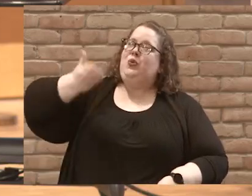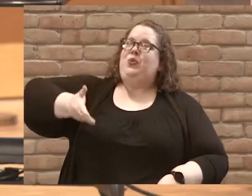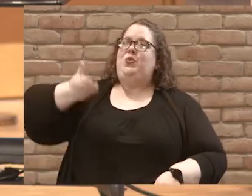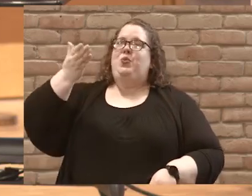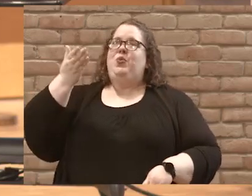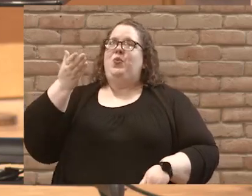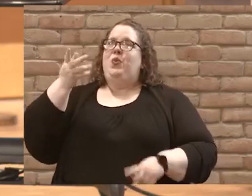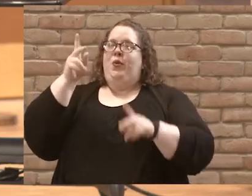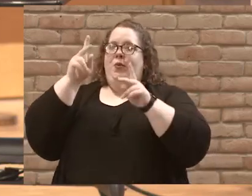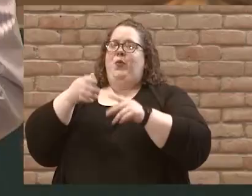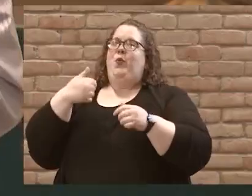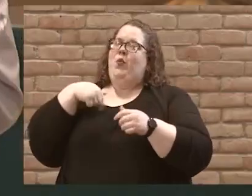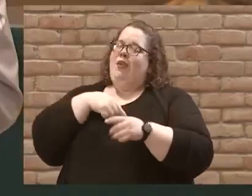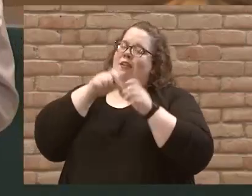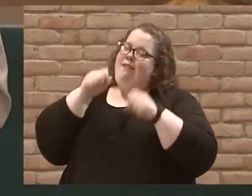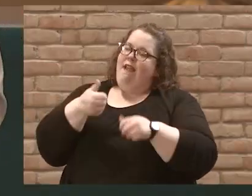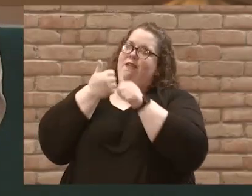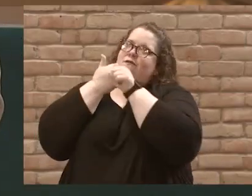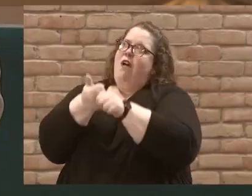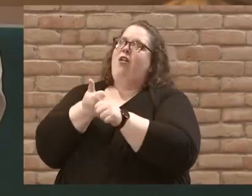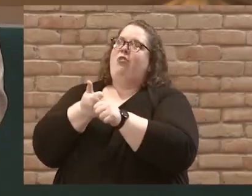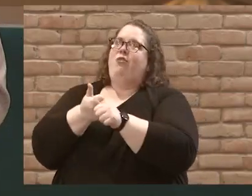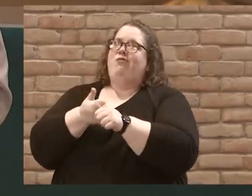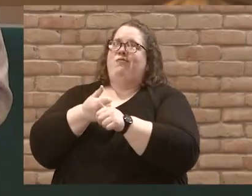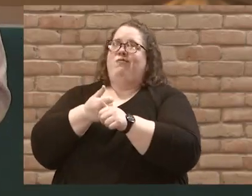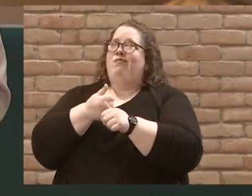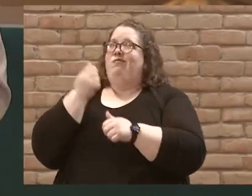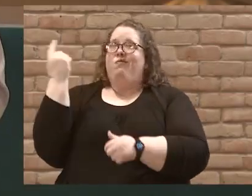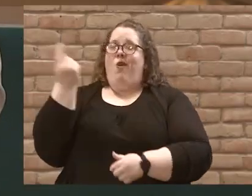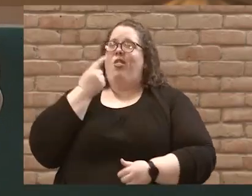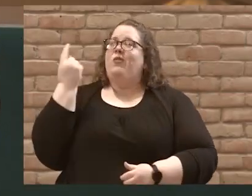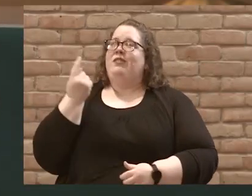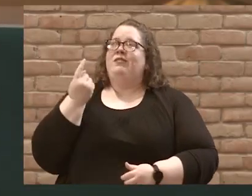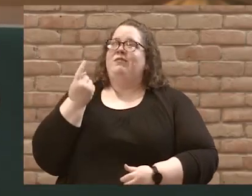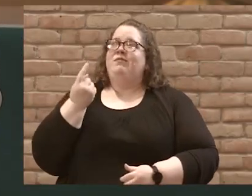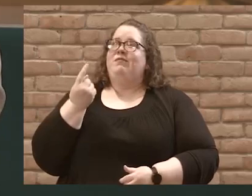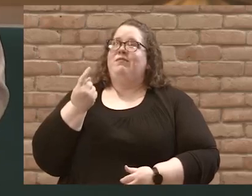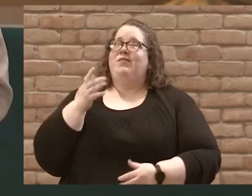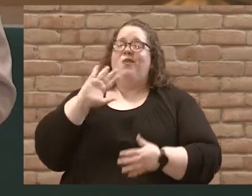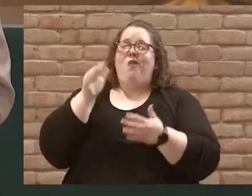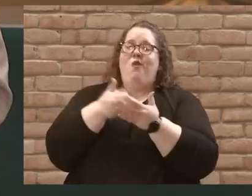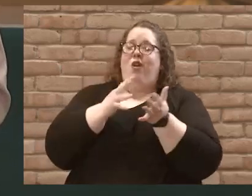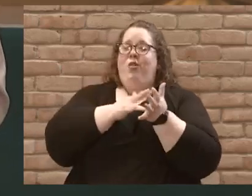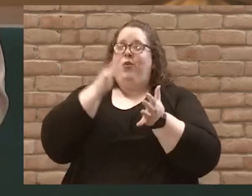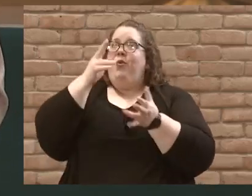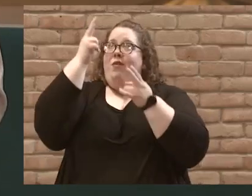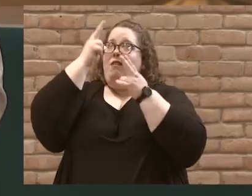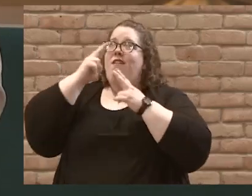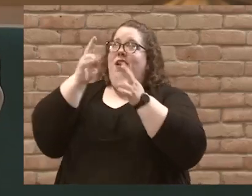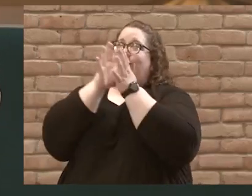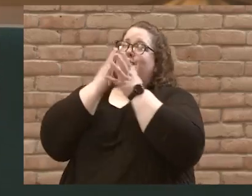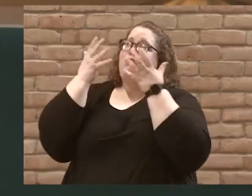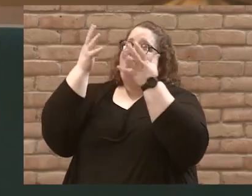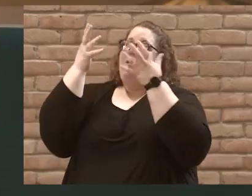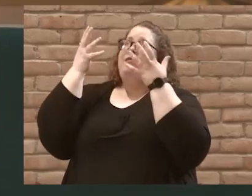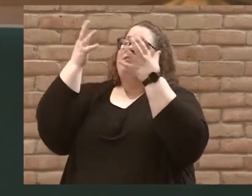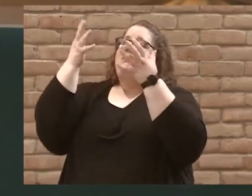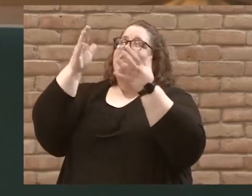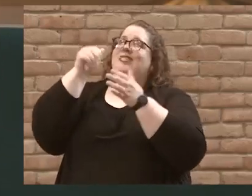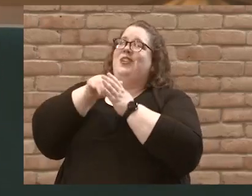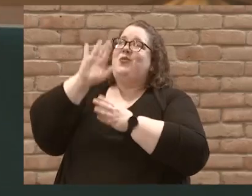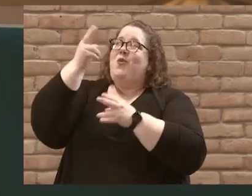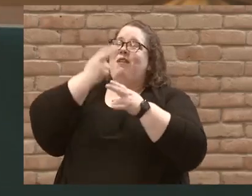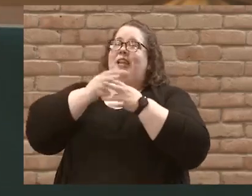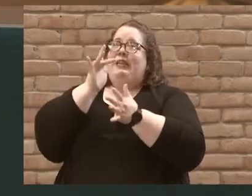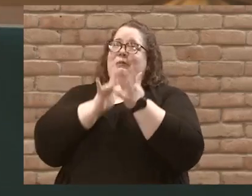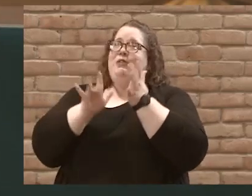we can follow in all things. So we give you all glory and honor and praise. In your name,